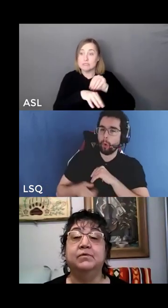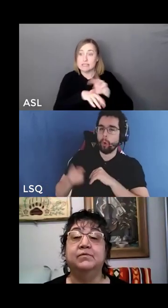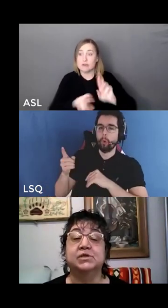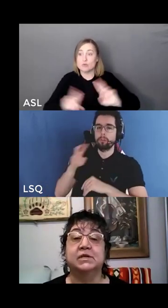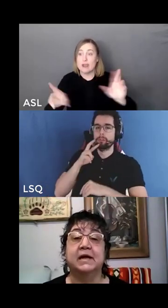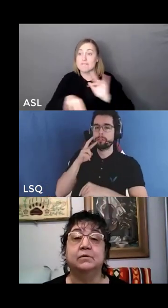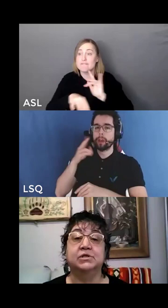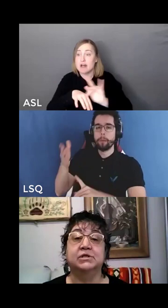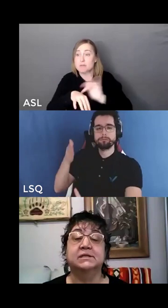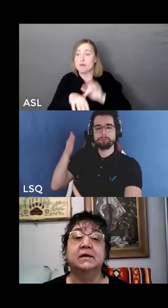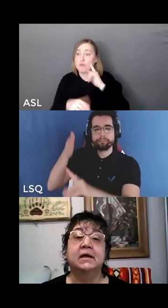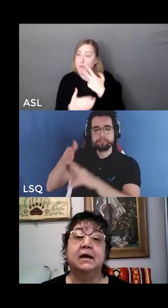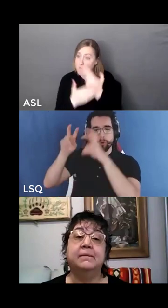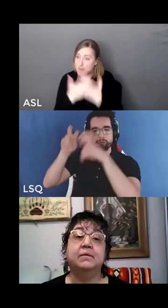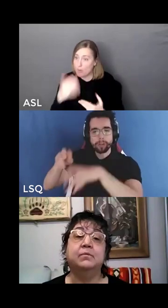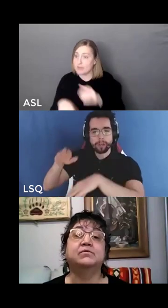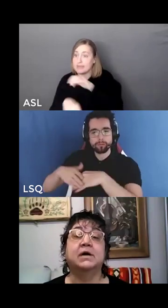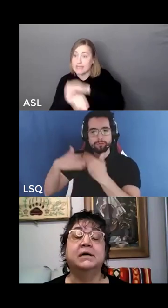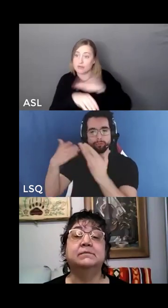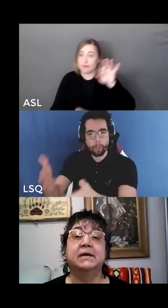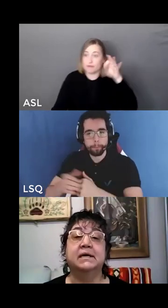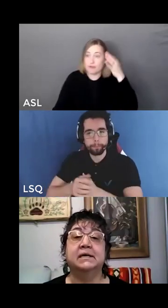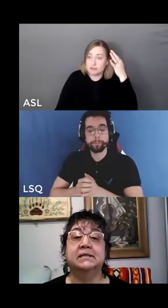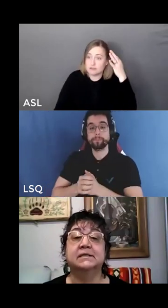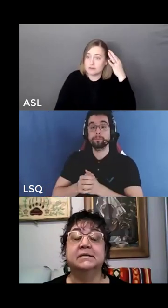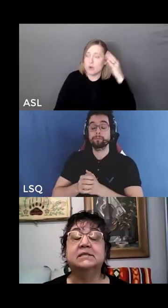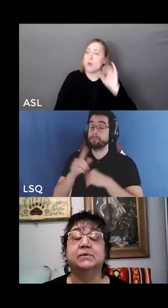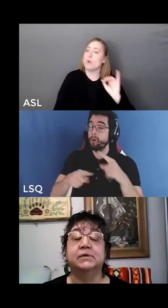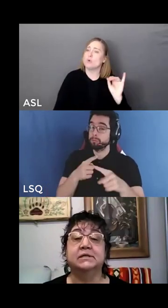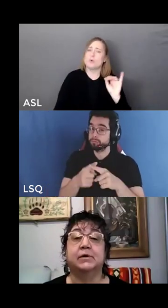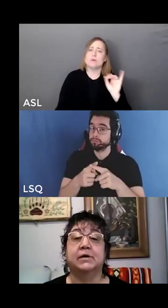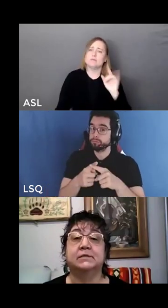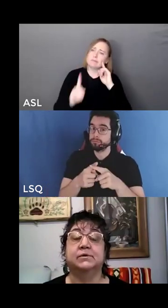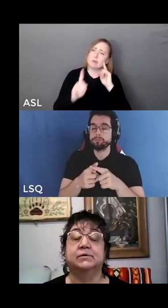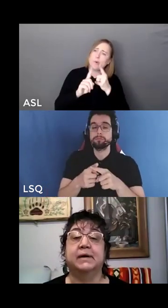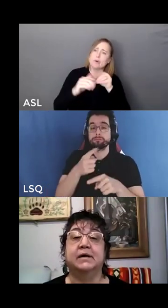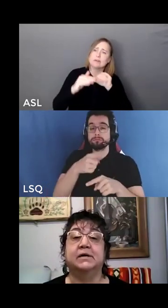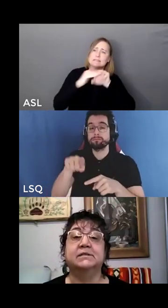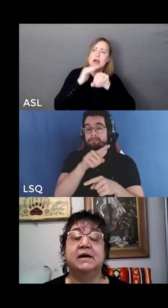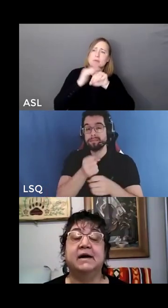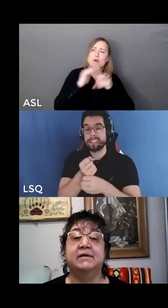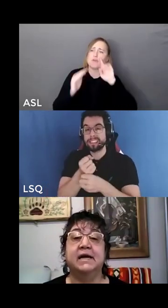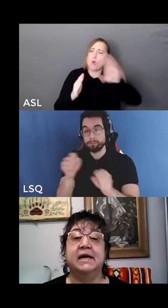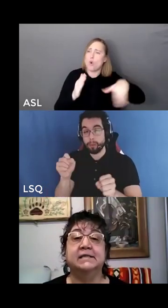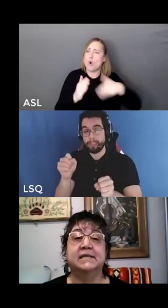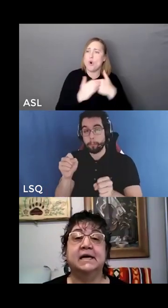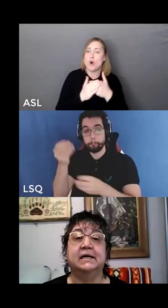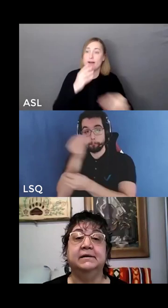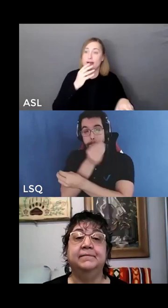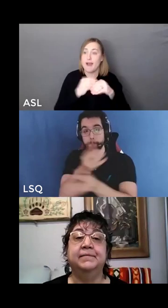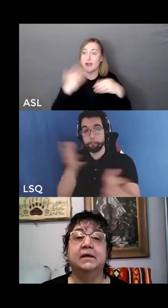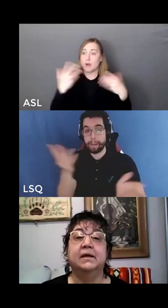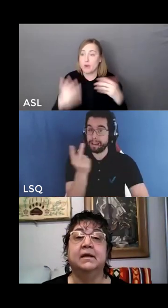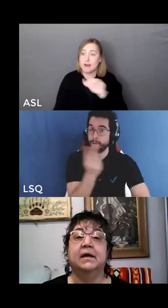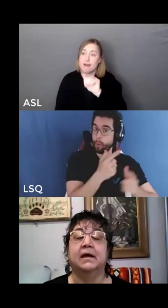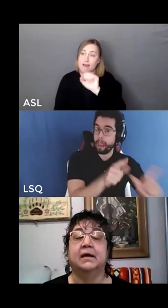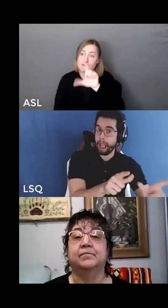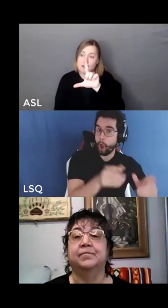in both official languages, and that we've tried to make it as accessible as possible by also having ASL.